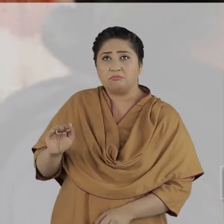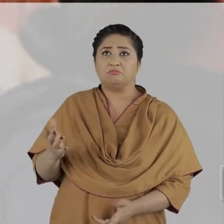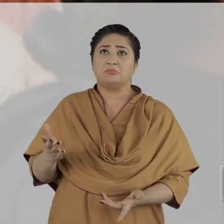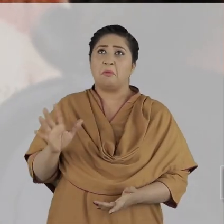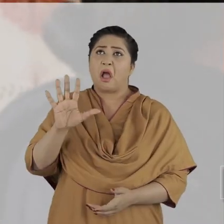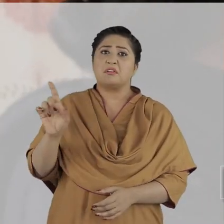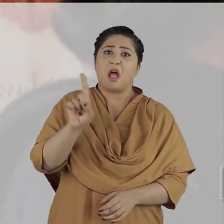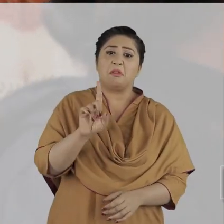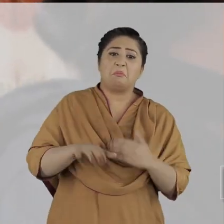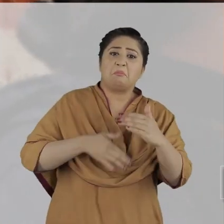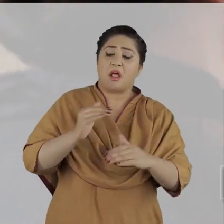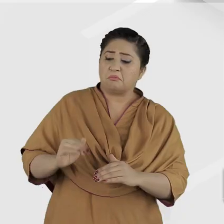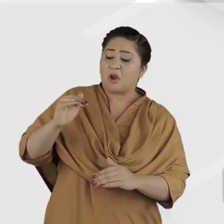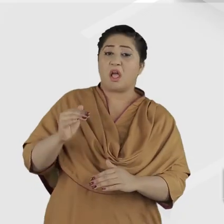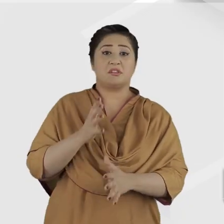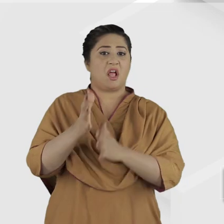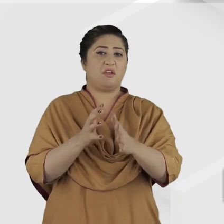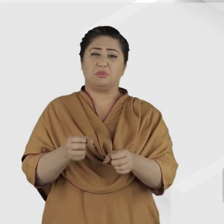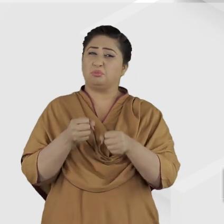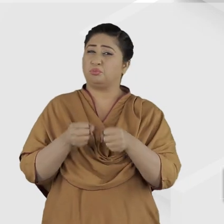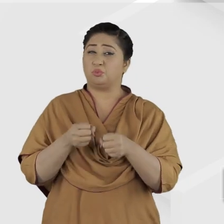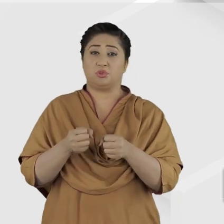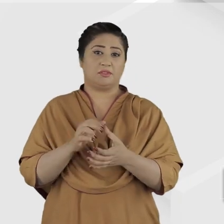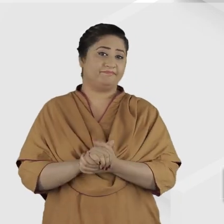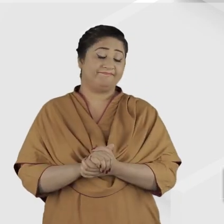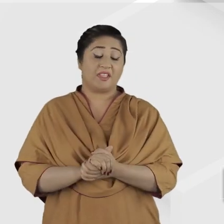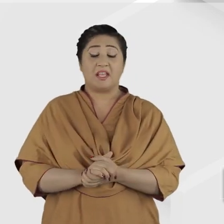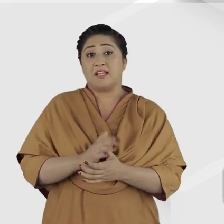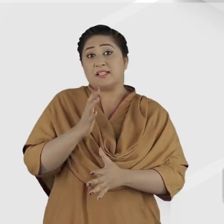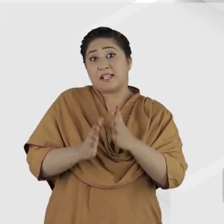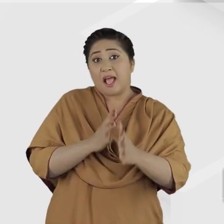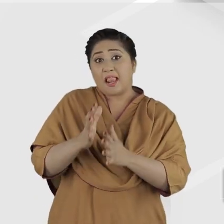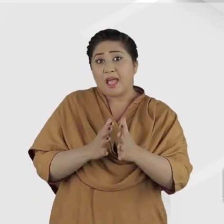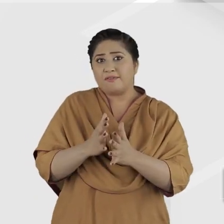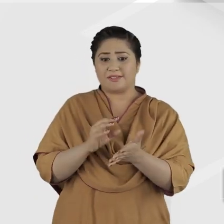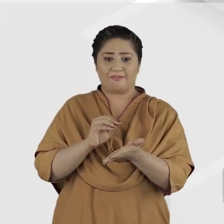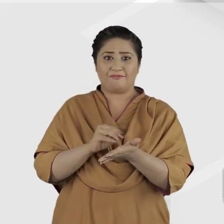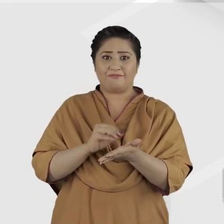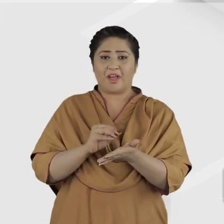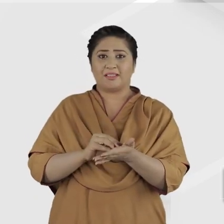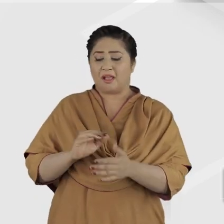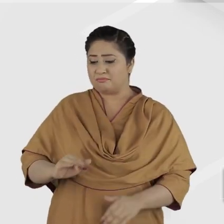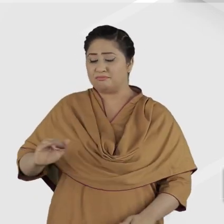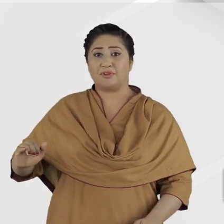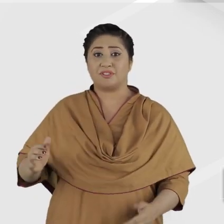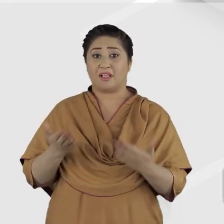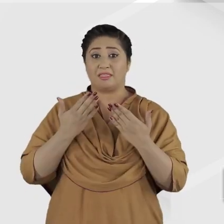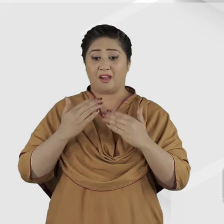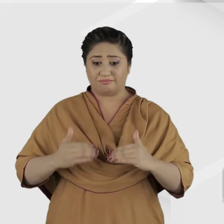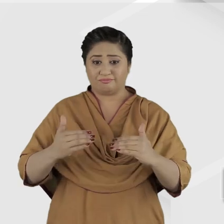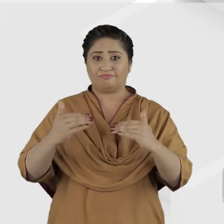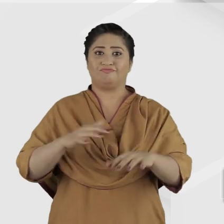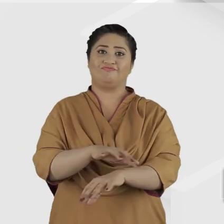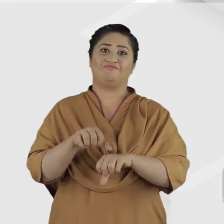learning becomes much more difficult. Sign language helps deaf children develop literacy skills on equal terms